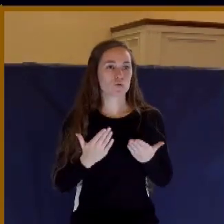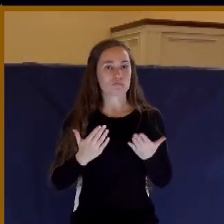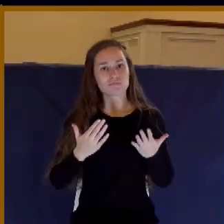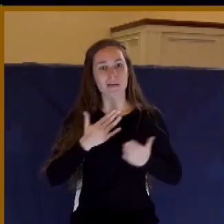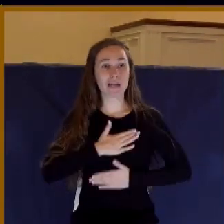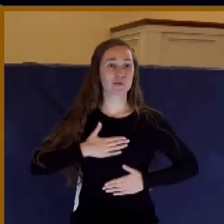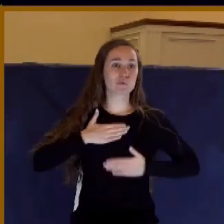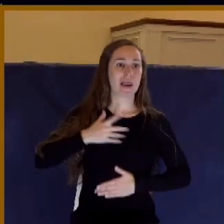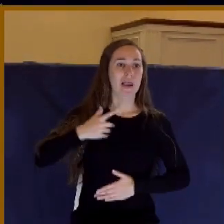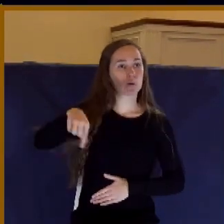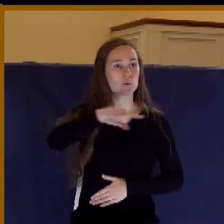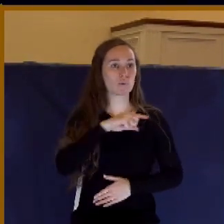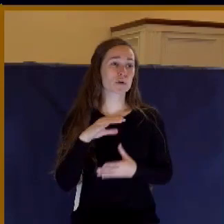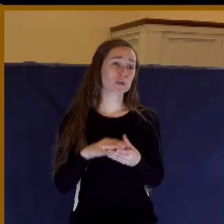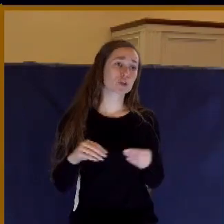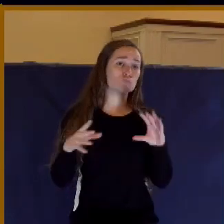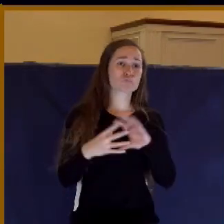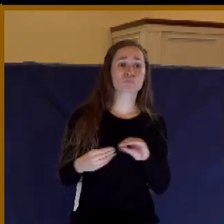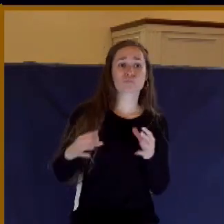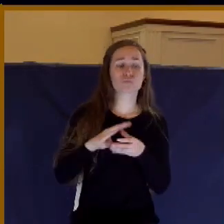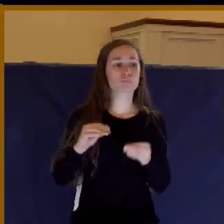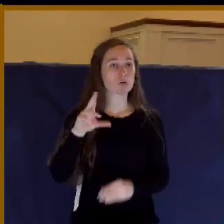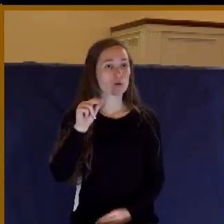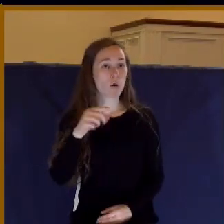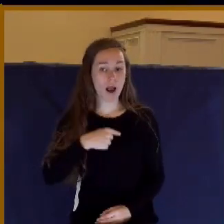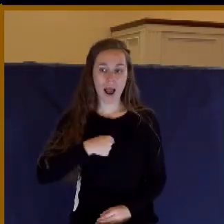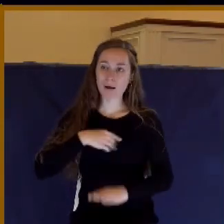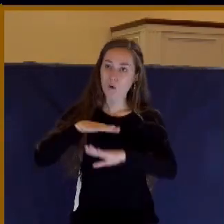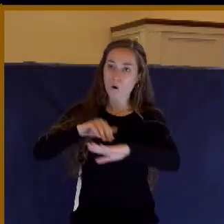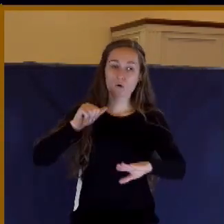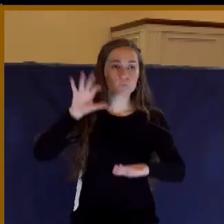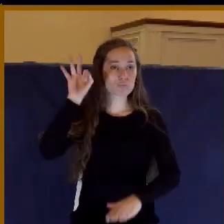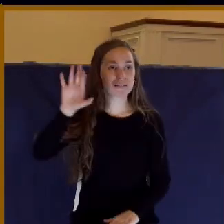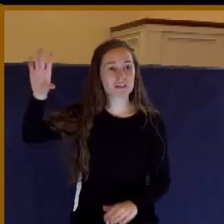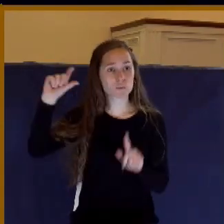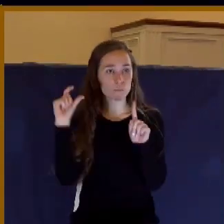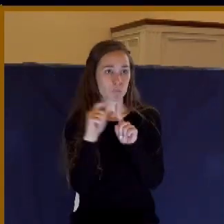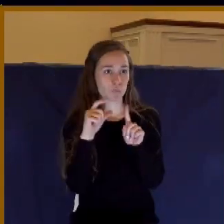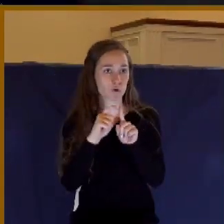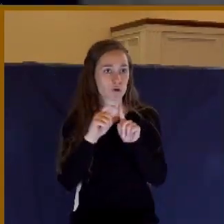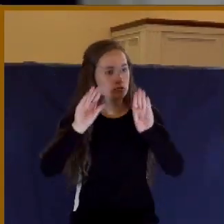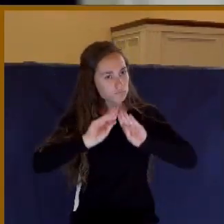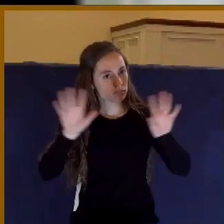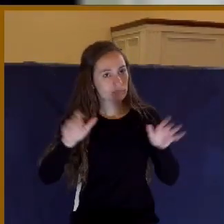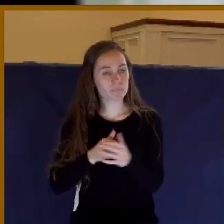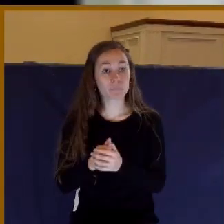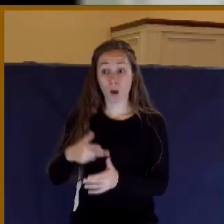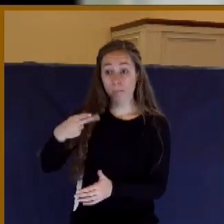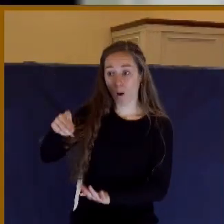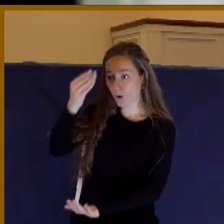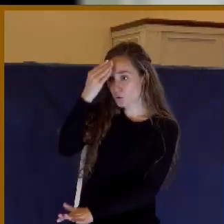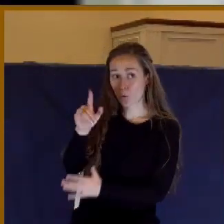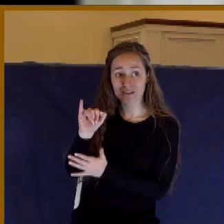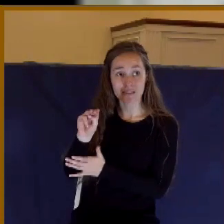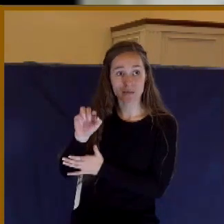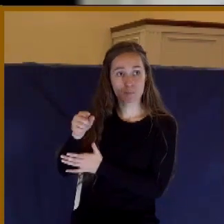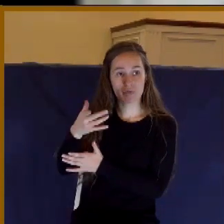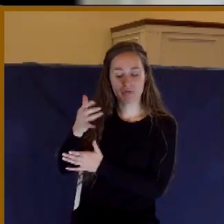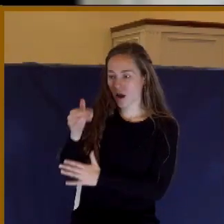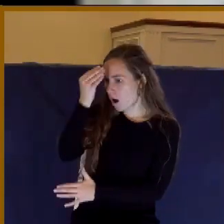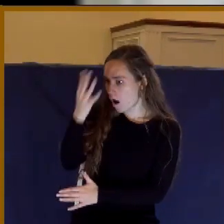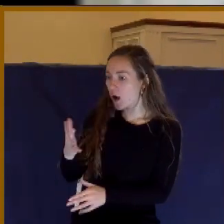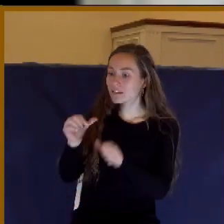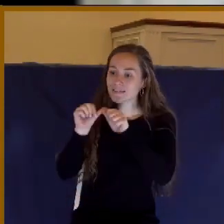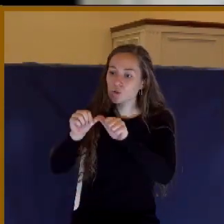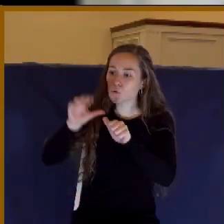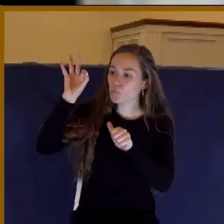I'm called to preach the Word and make the Word of God clear. Paul said to Timothy, Timothy, preach the Word. Be instant in